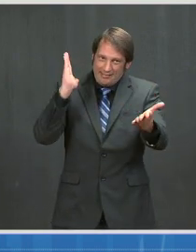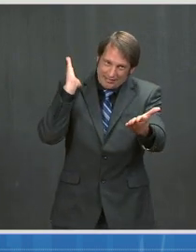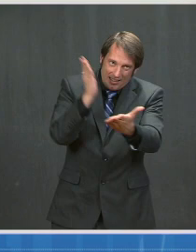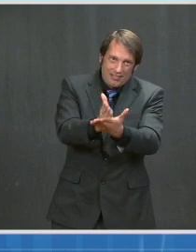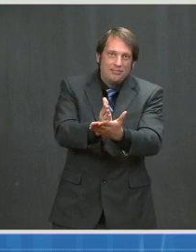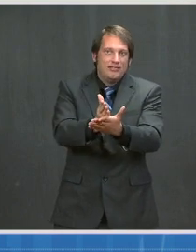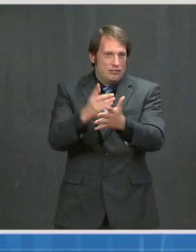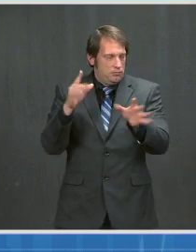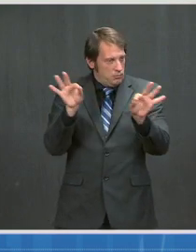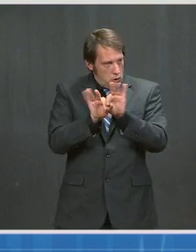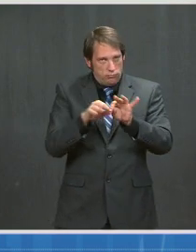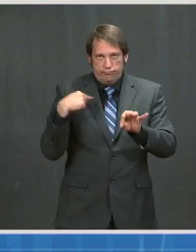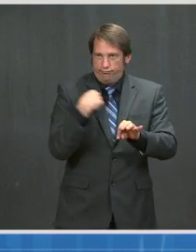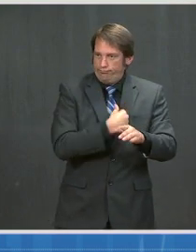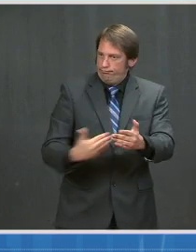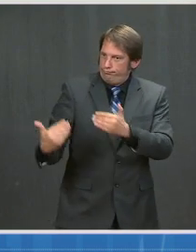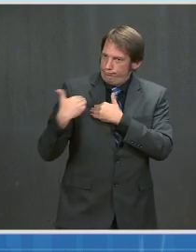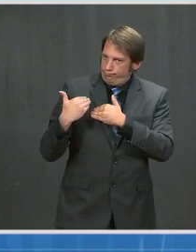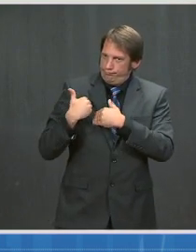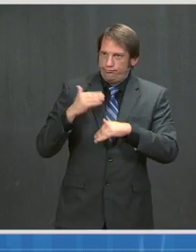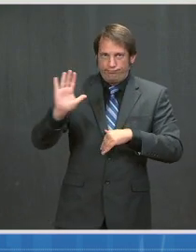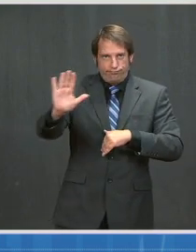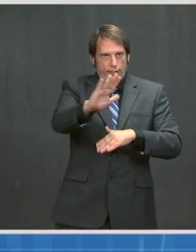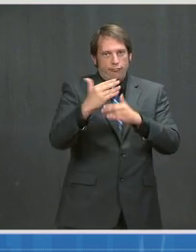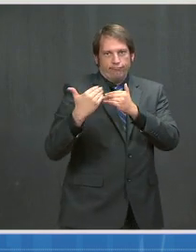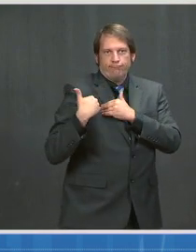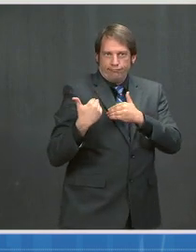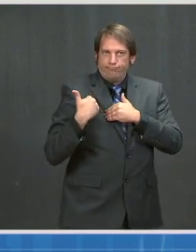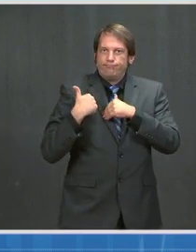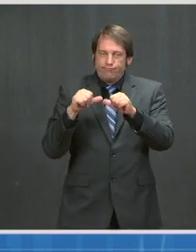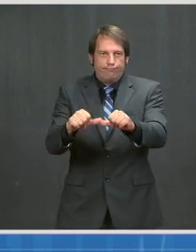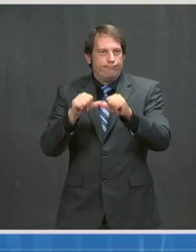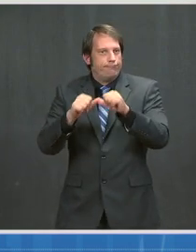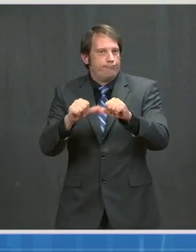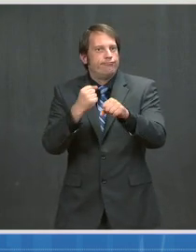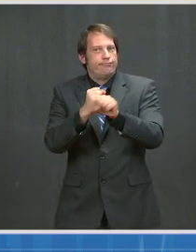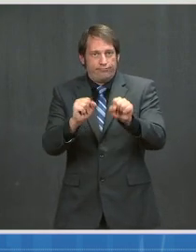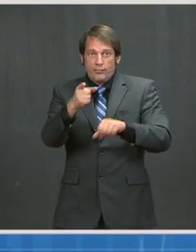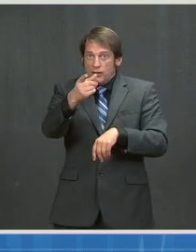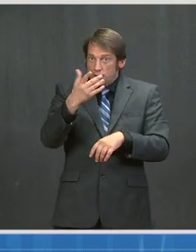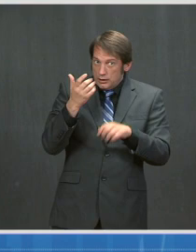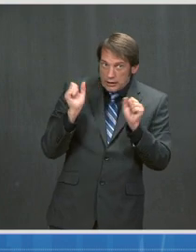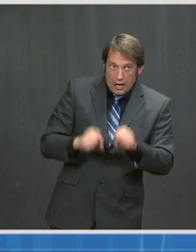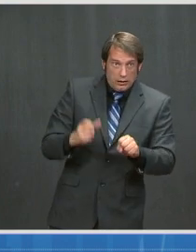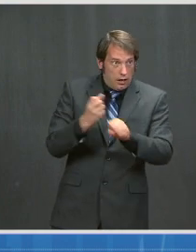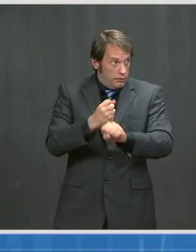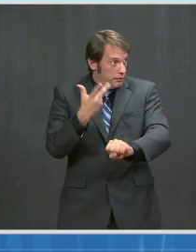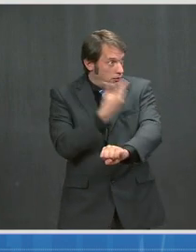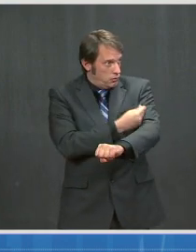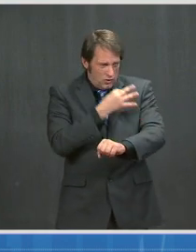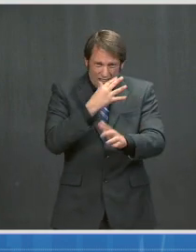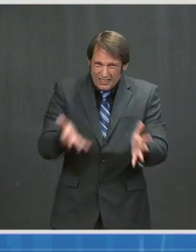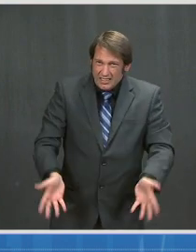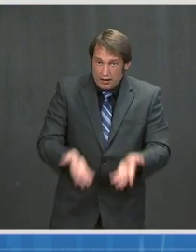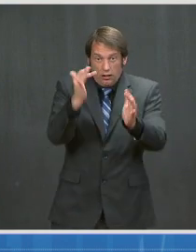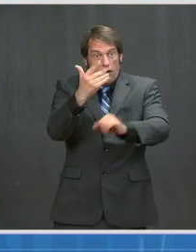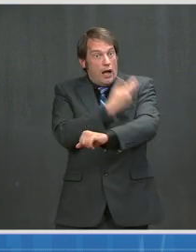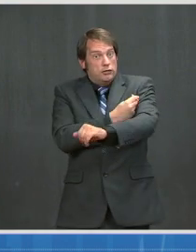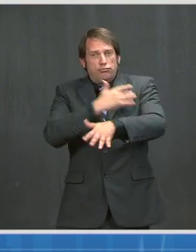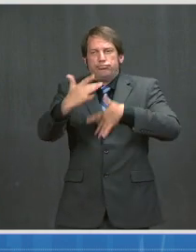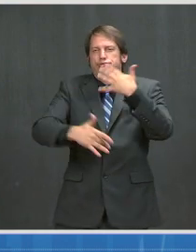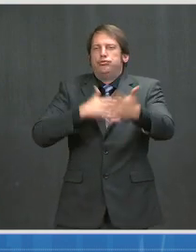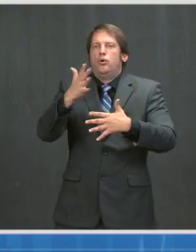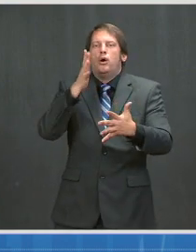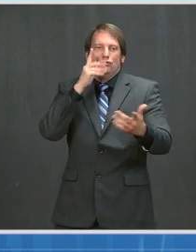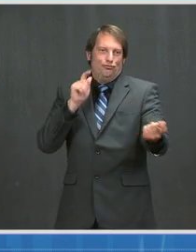Everyone working together, getting vaccinated as soon as possible, is how we can turn the corner. I want to briefly describe